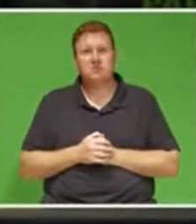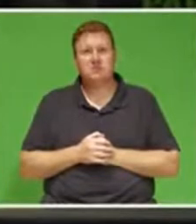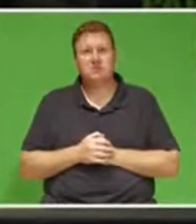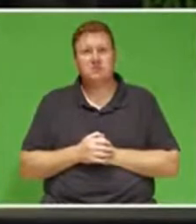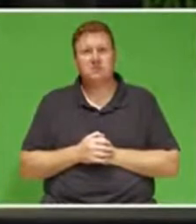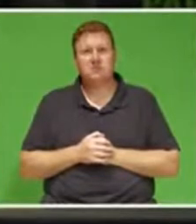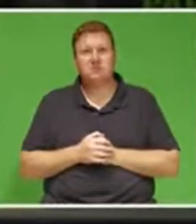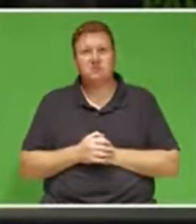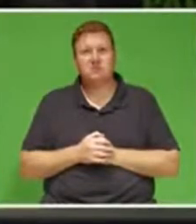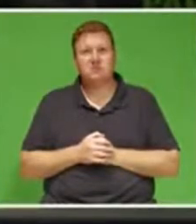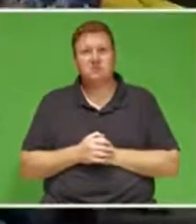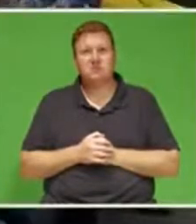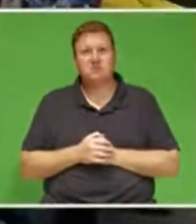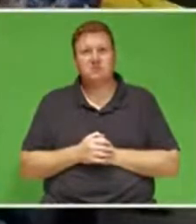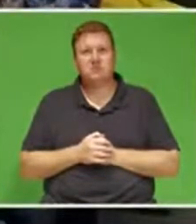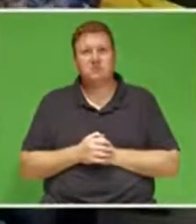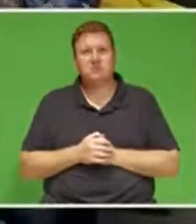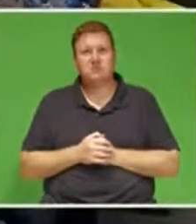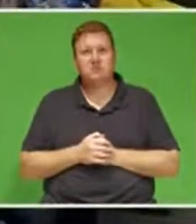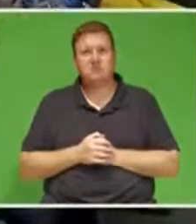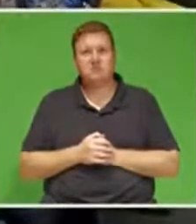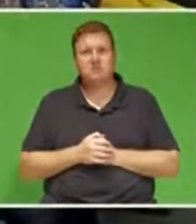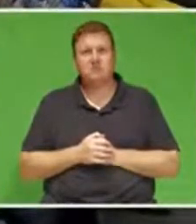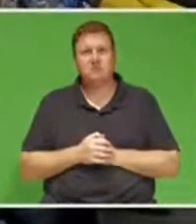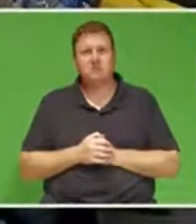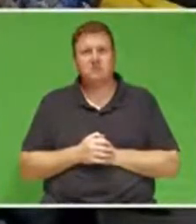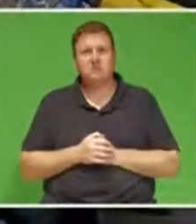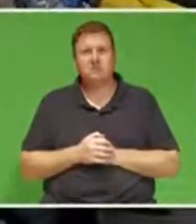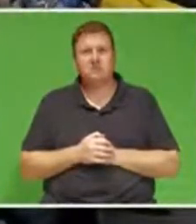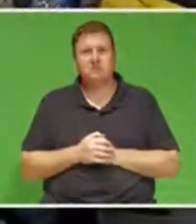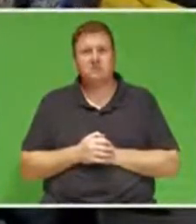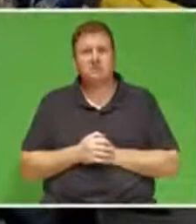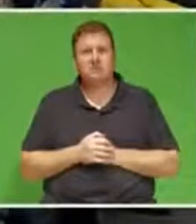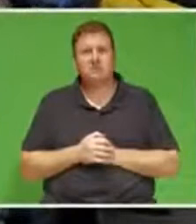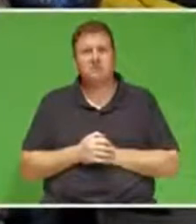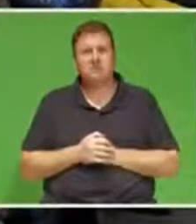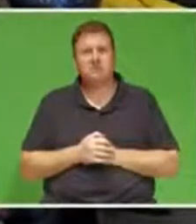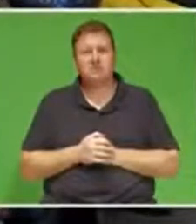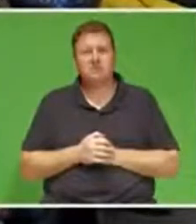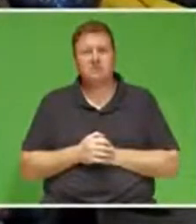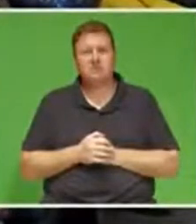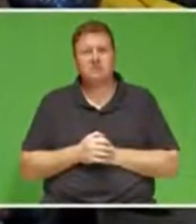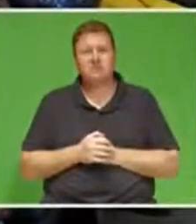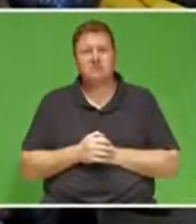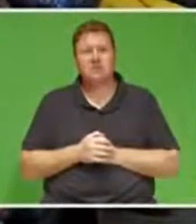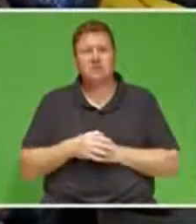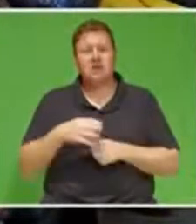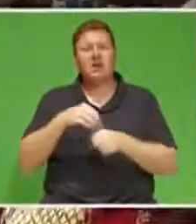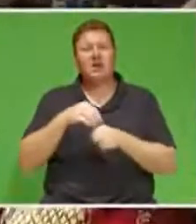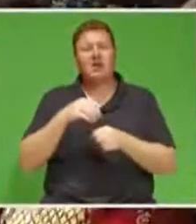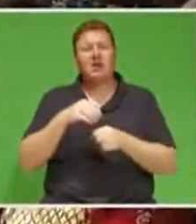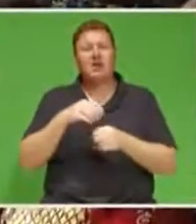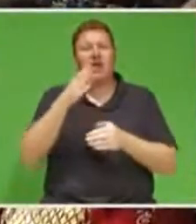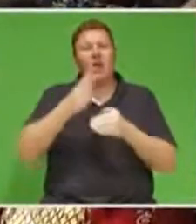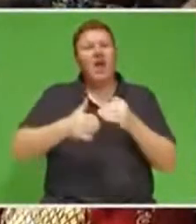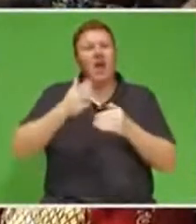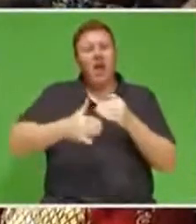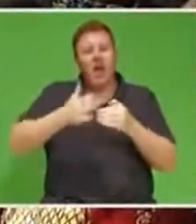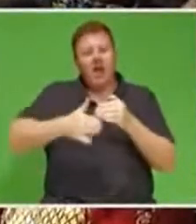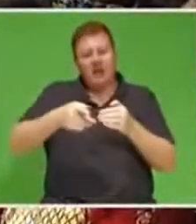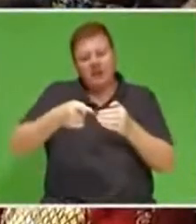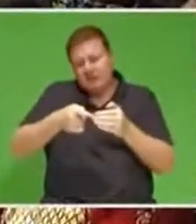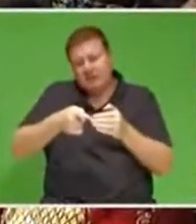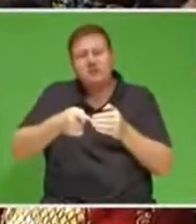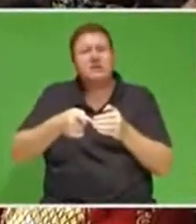So in the end, we all seek the same